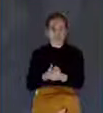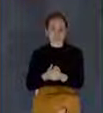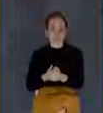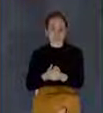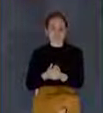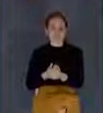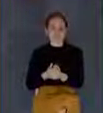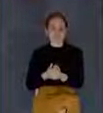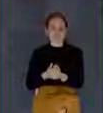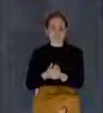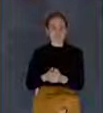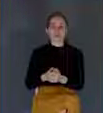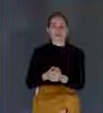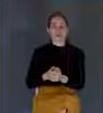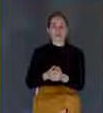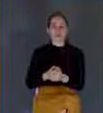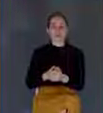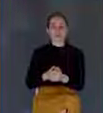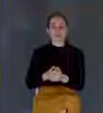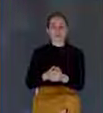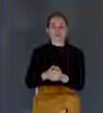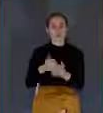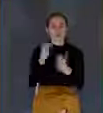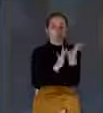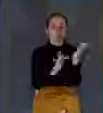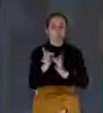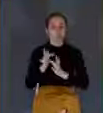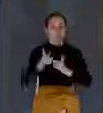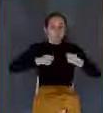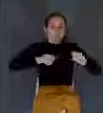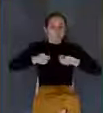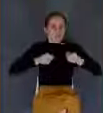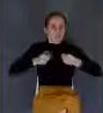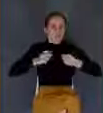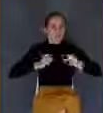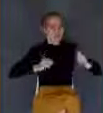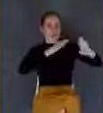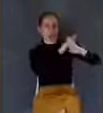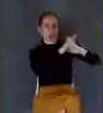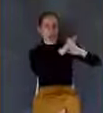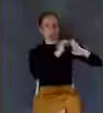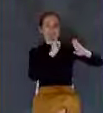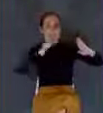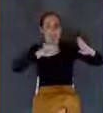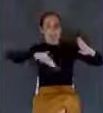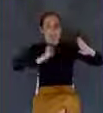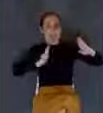during this time. And so we take this at face value.